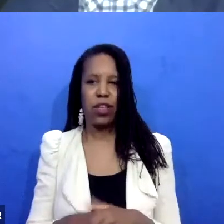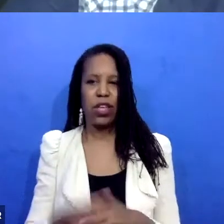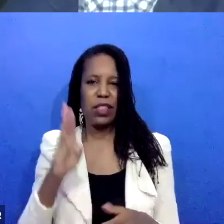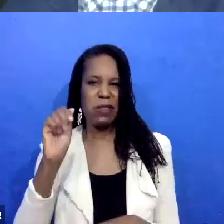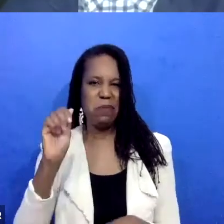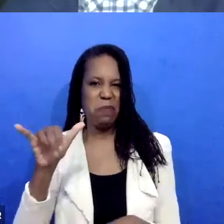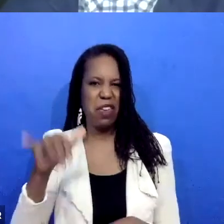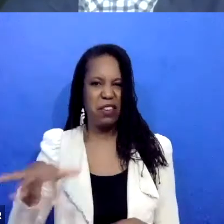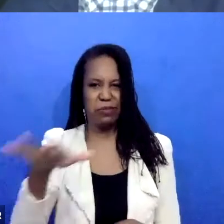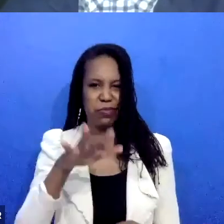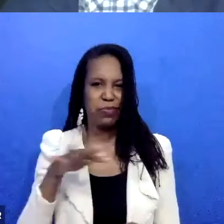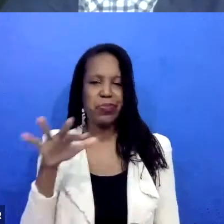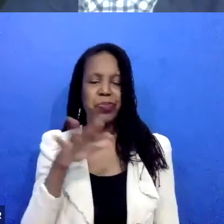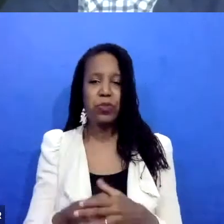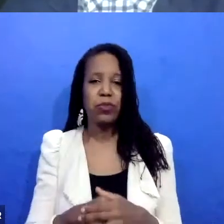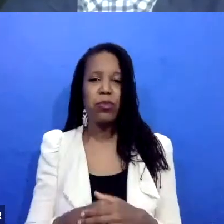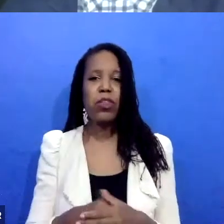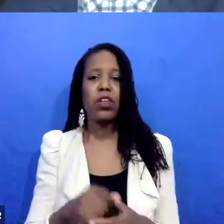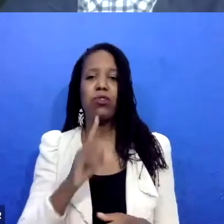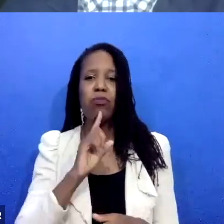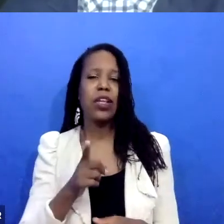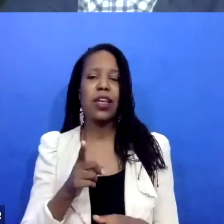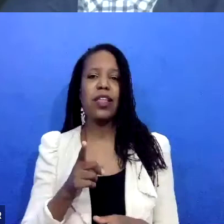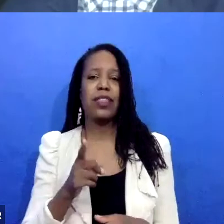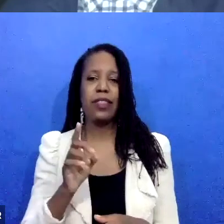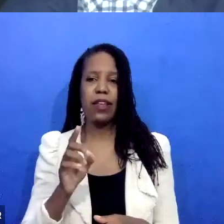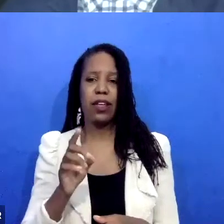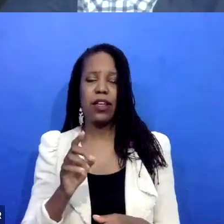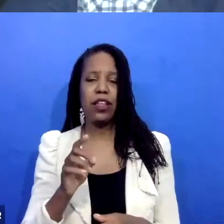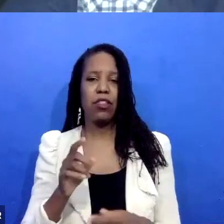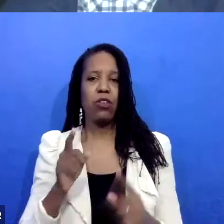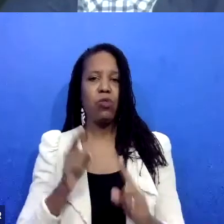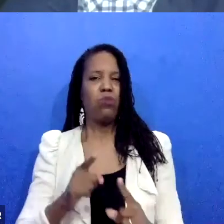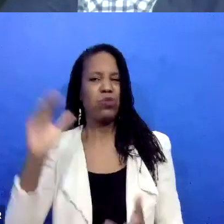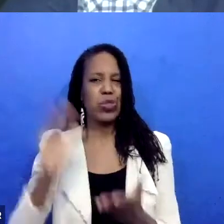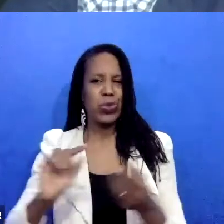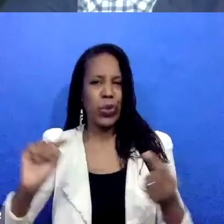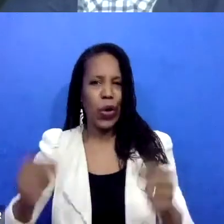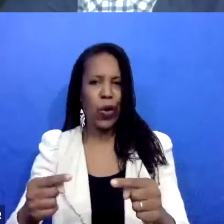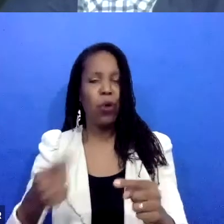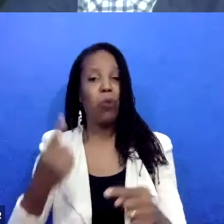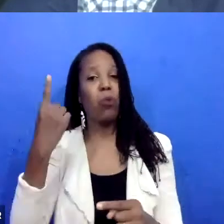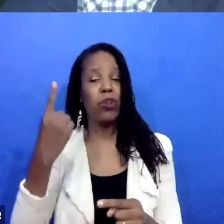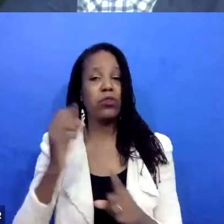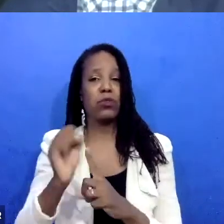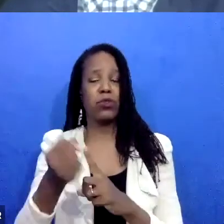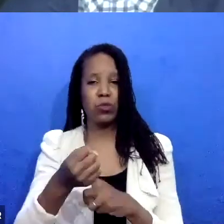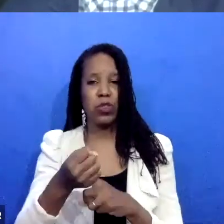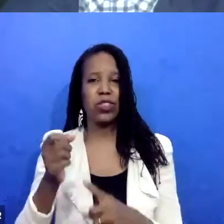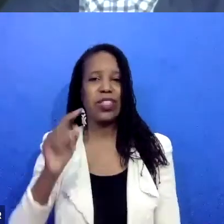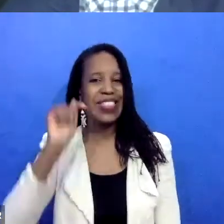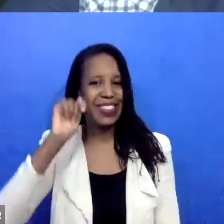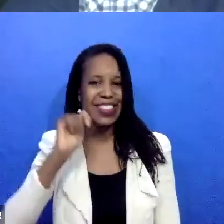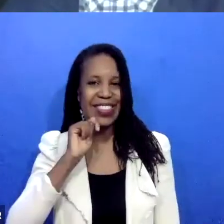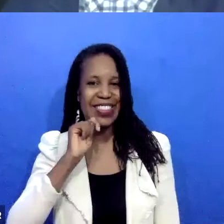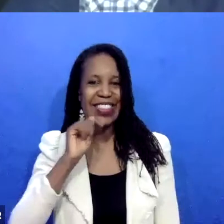Some of those included teen dating violence. And those cases really spoke to my heart and in some ways seemed like the most effective